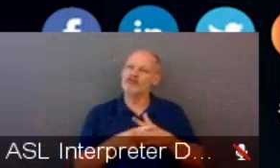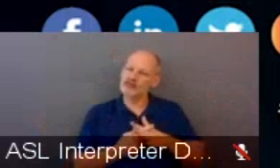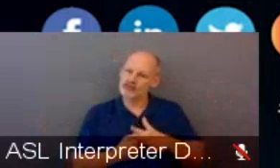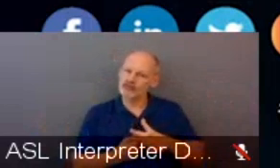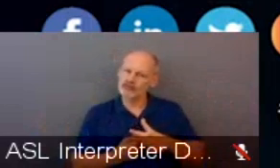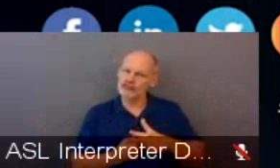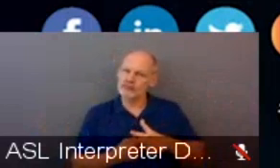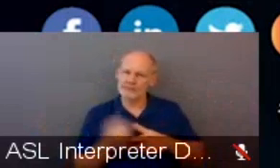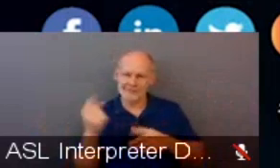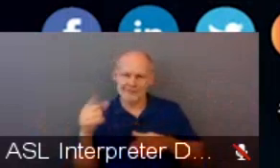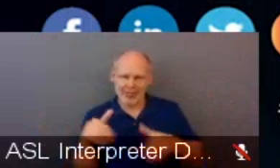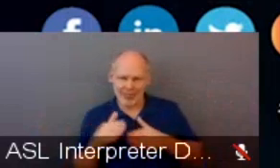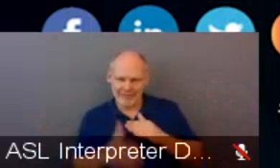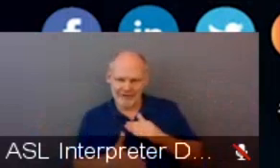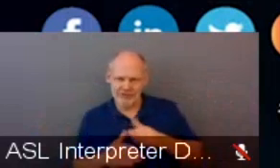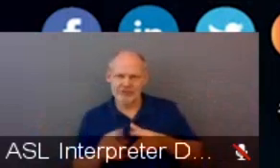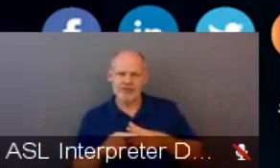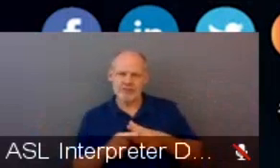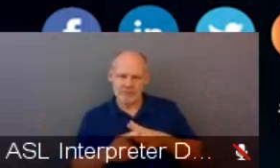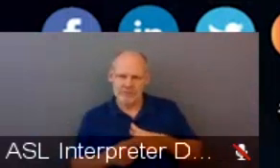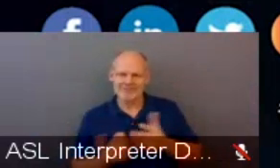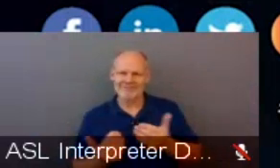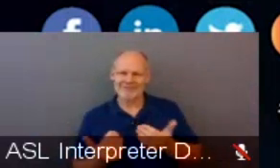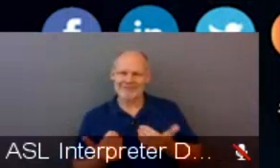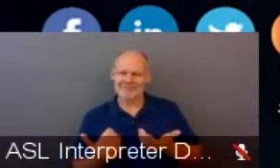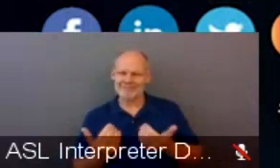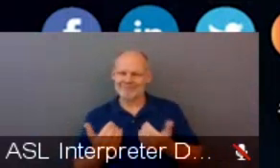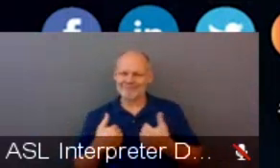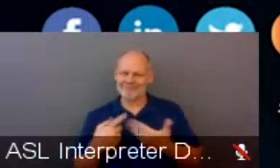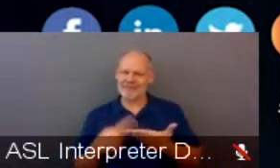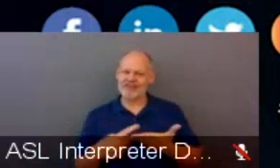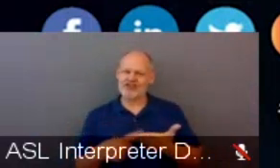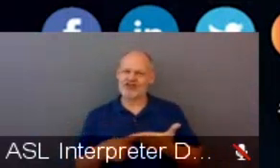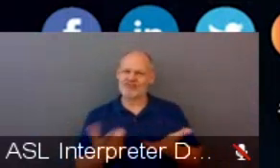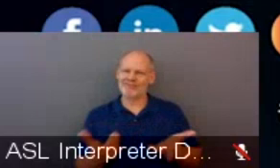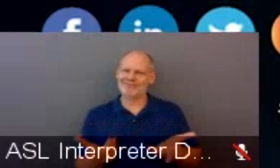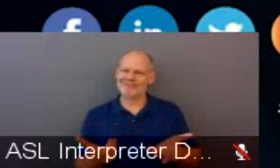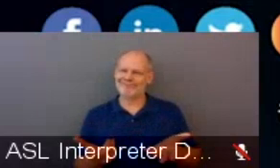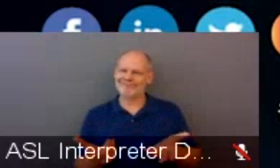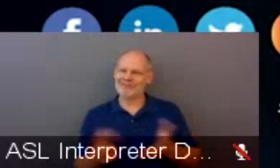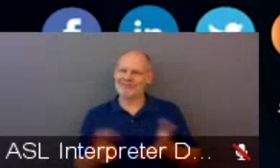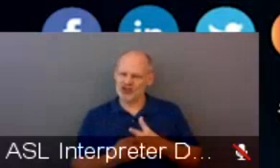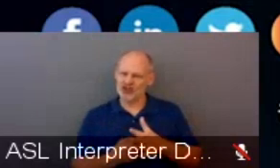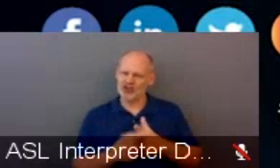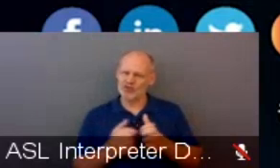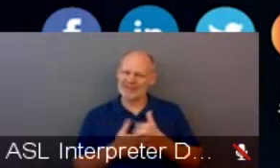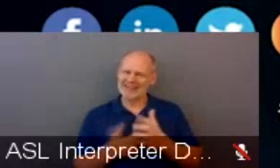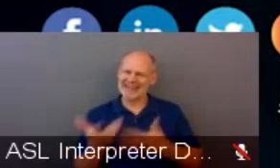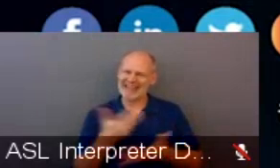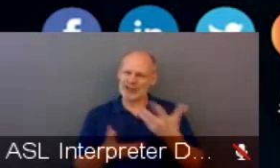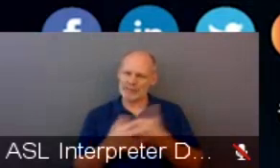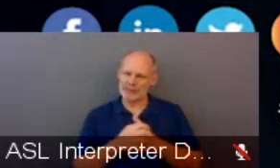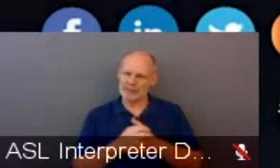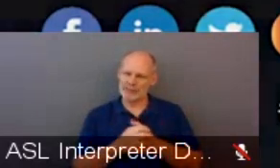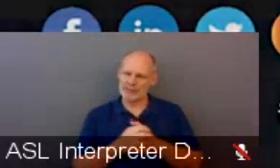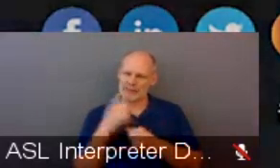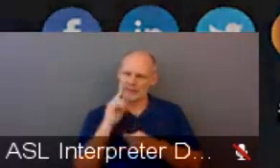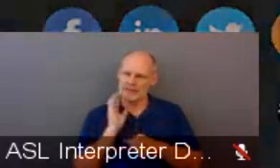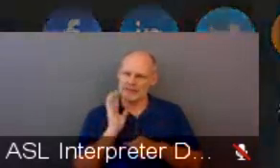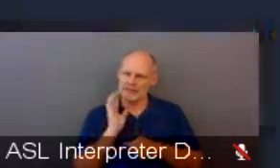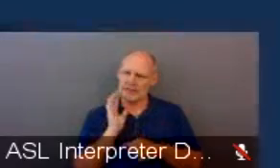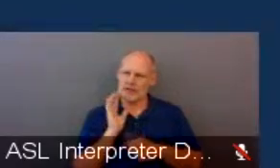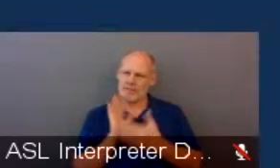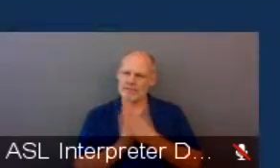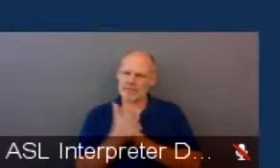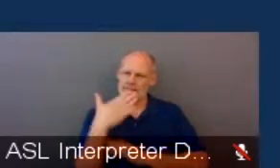I'm not there yet, but just beginning to have the kind of discussions, conversations and engagement that we need to have to make ourselves a better